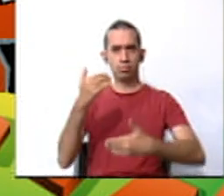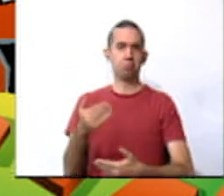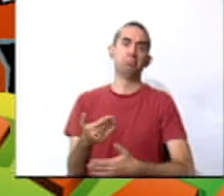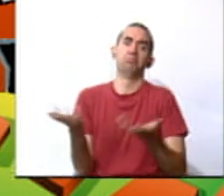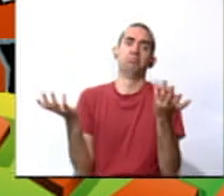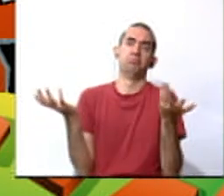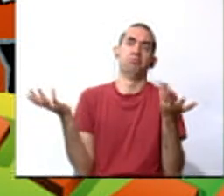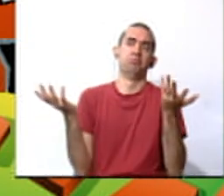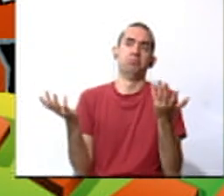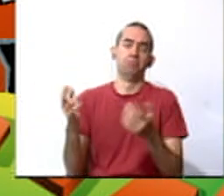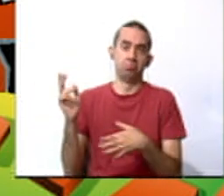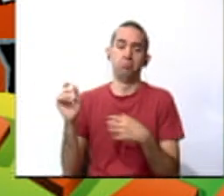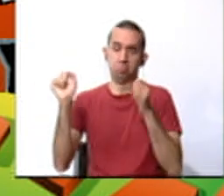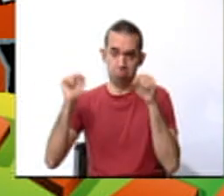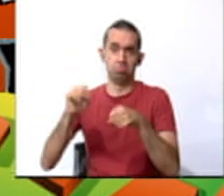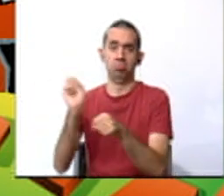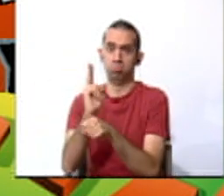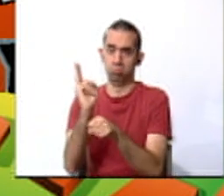It's very useful.